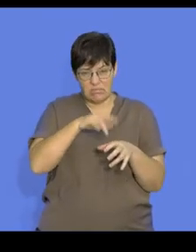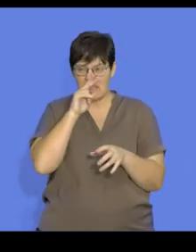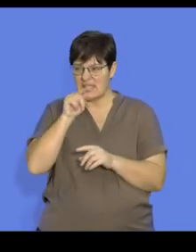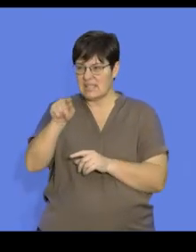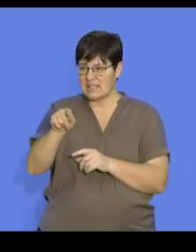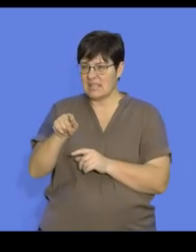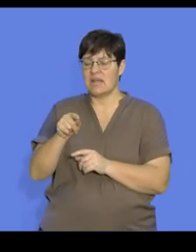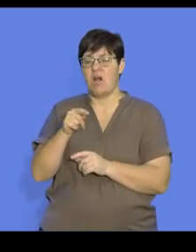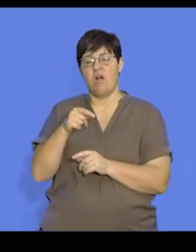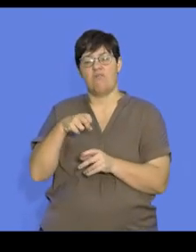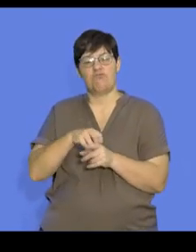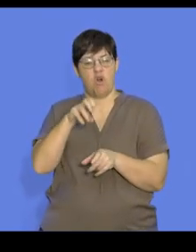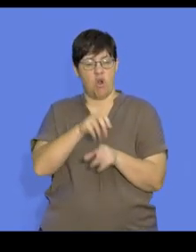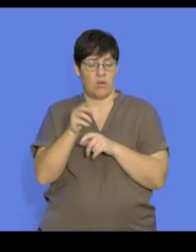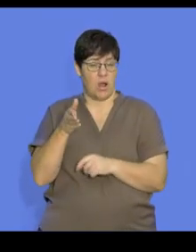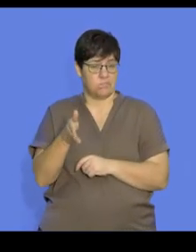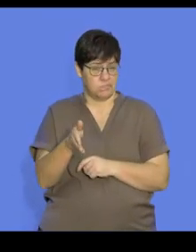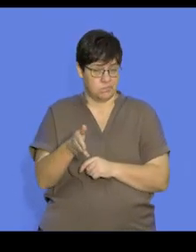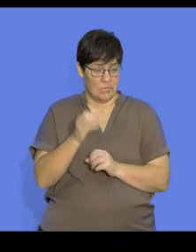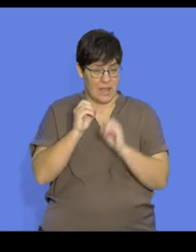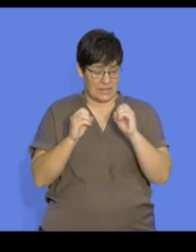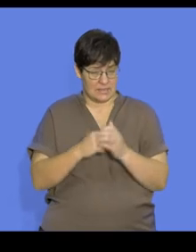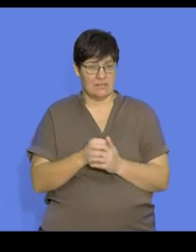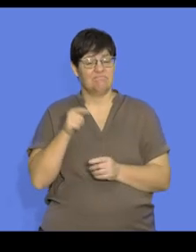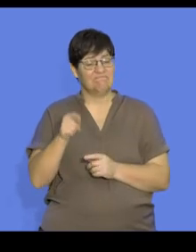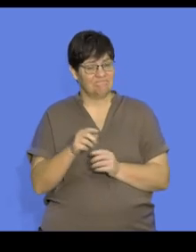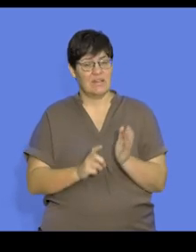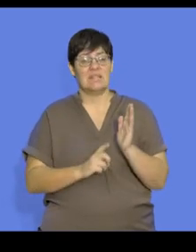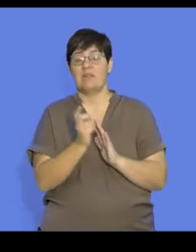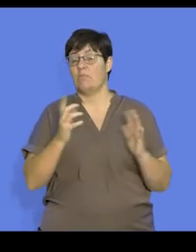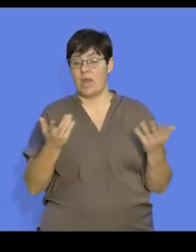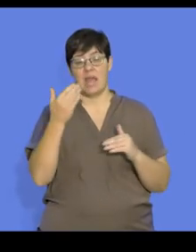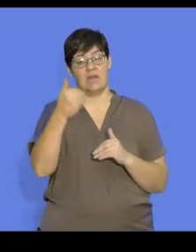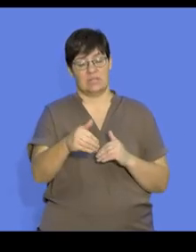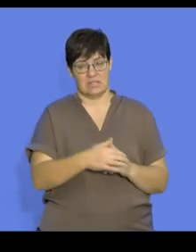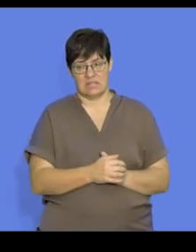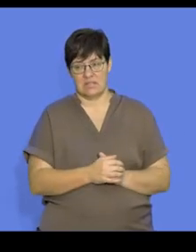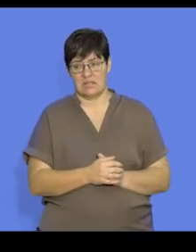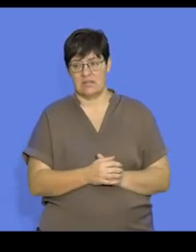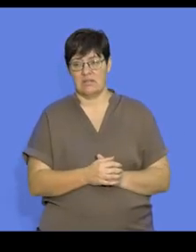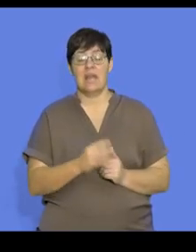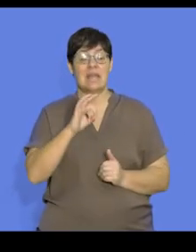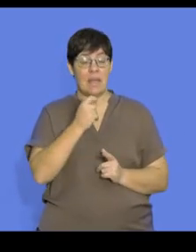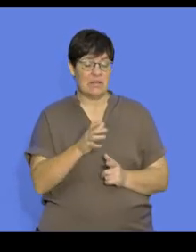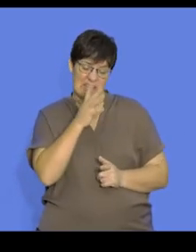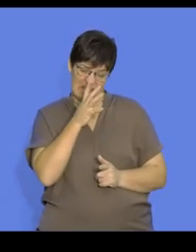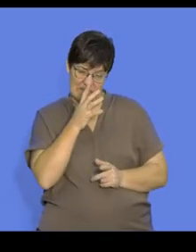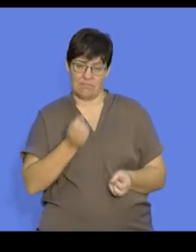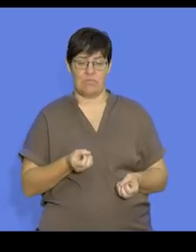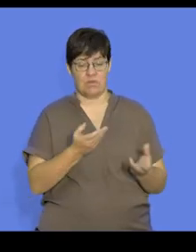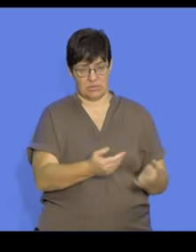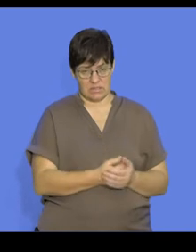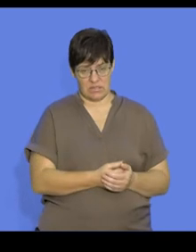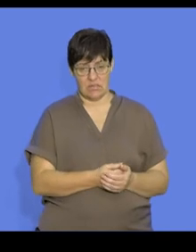here's if we look at these are frog eggs that are released and so these are developing outside. there's a large number of gametes that are